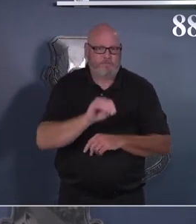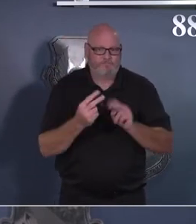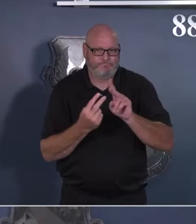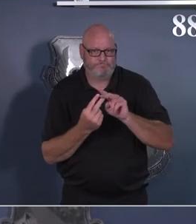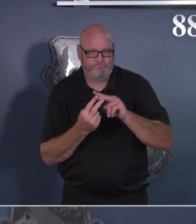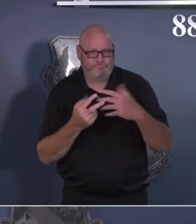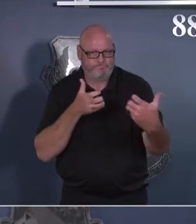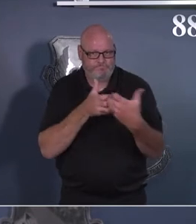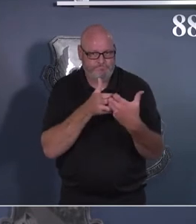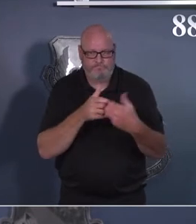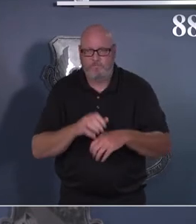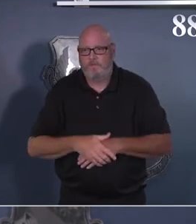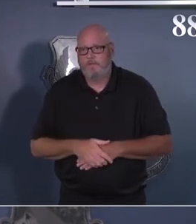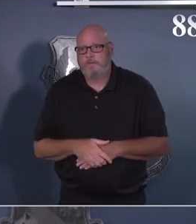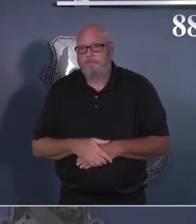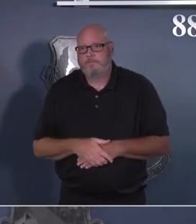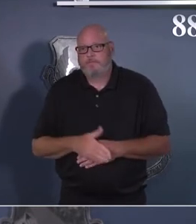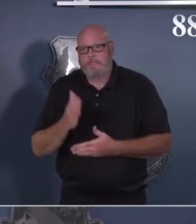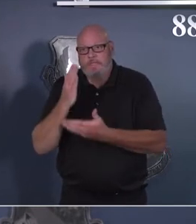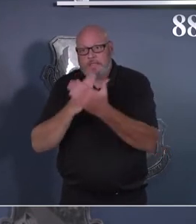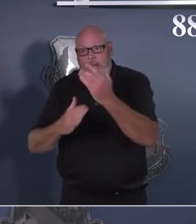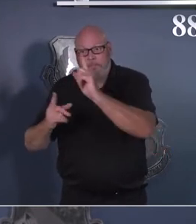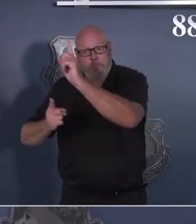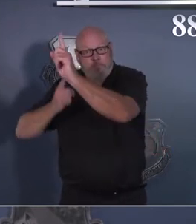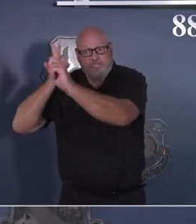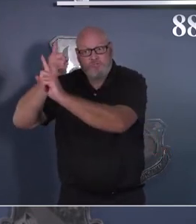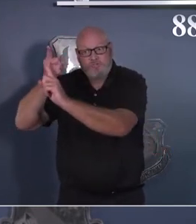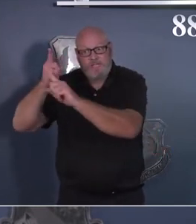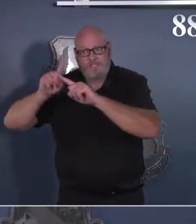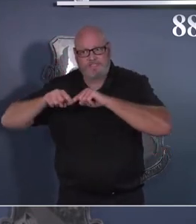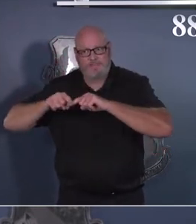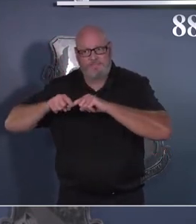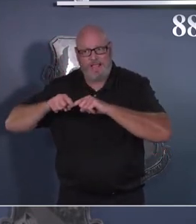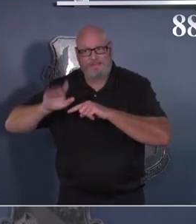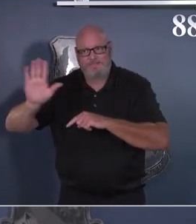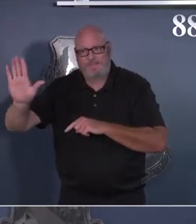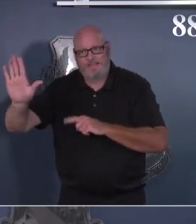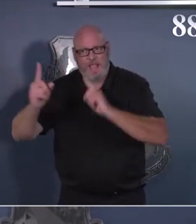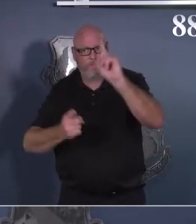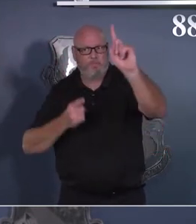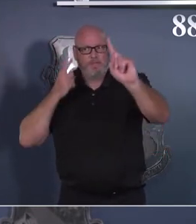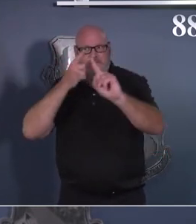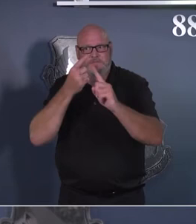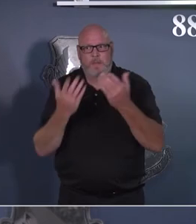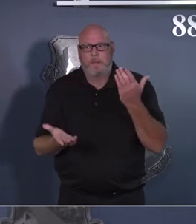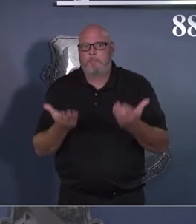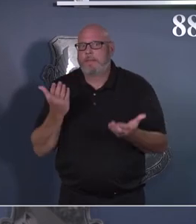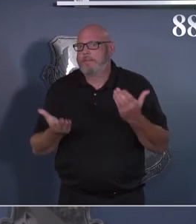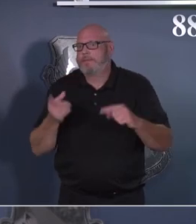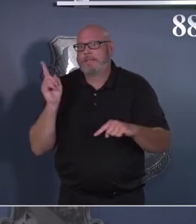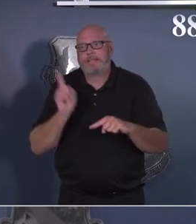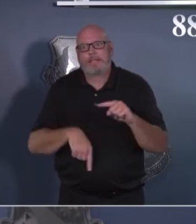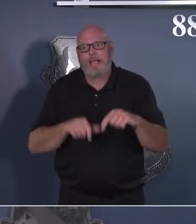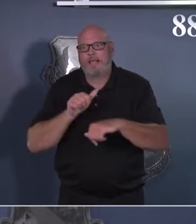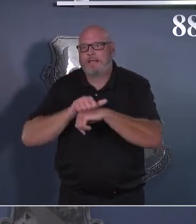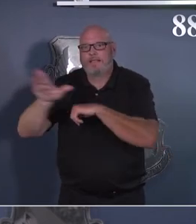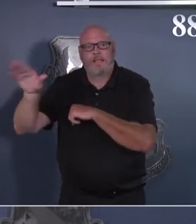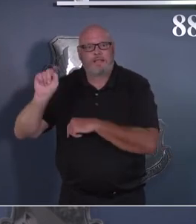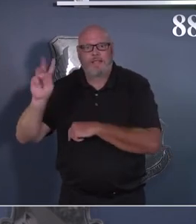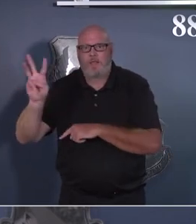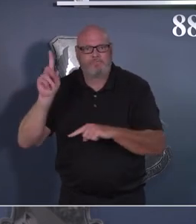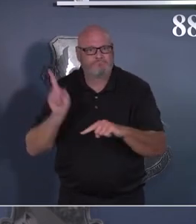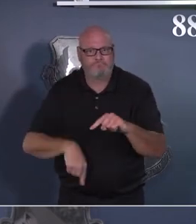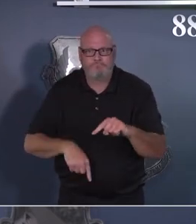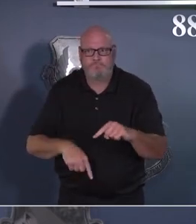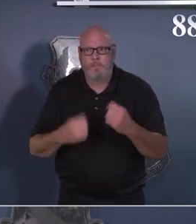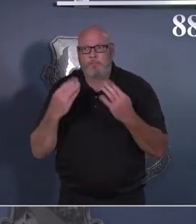employees to all telework. We have a lot of folks here on the installation whose work requires them to